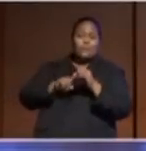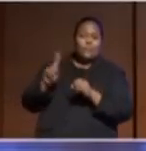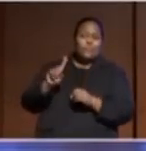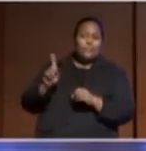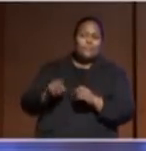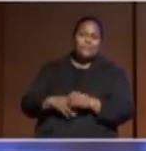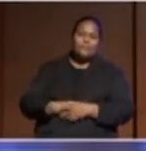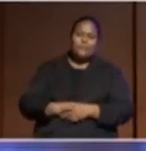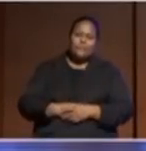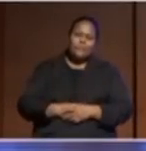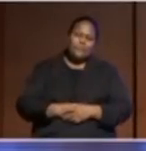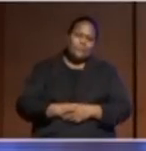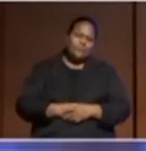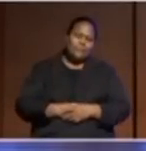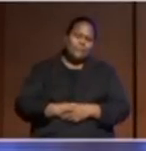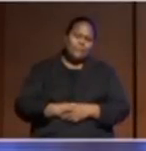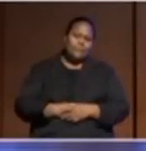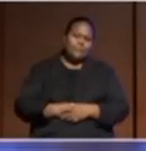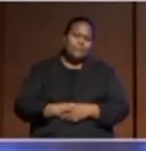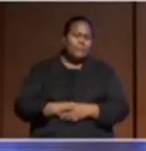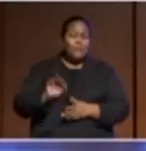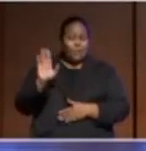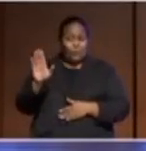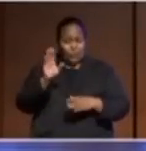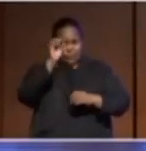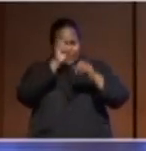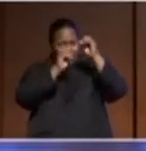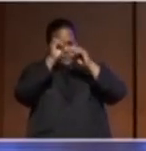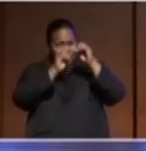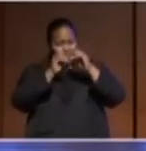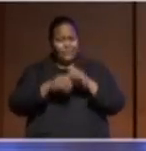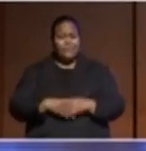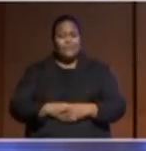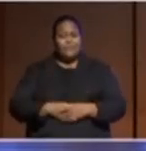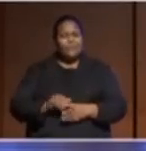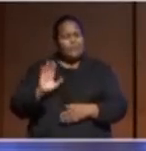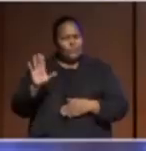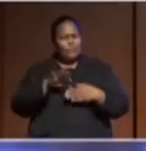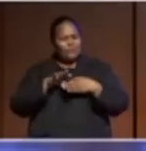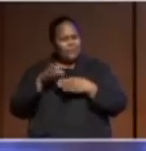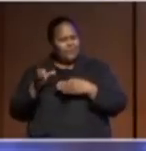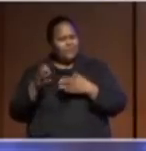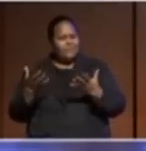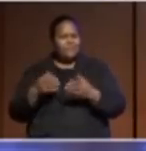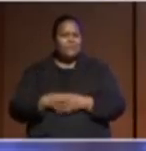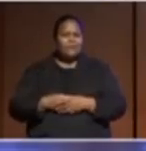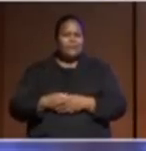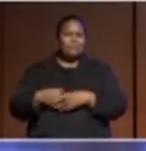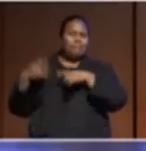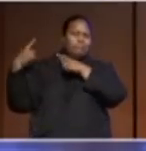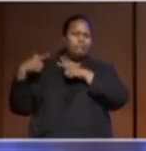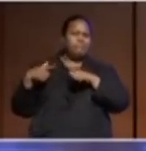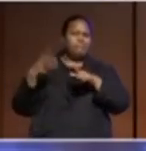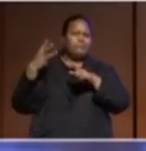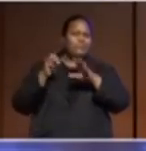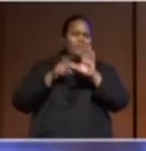you know, what has been your observations, first as a leader, as you've journeyed through over the past 30 years? And what